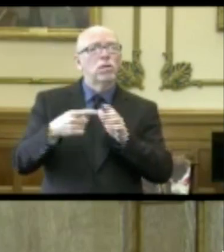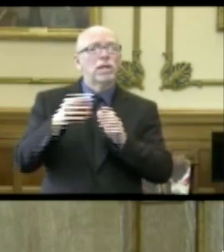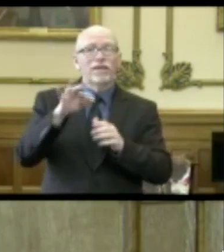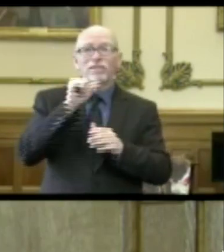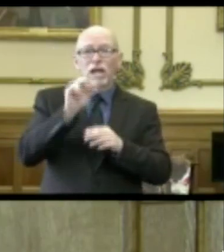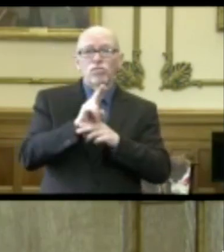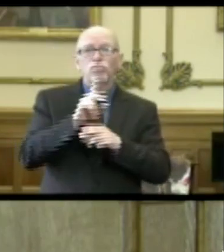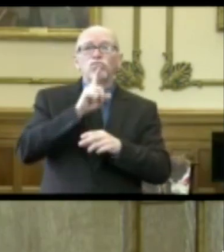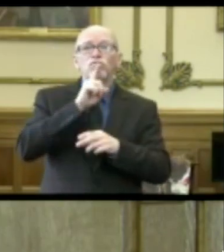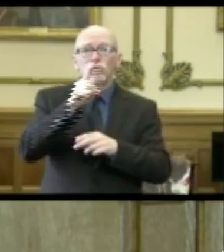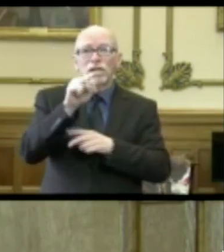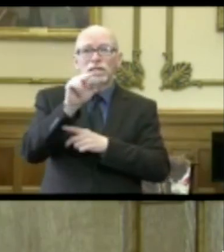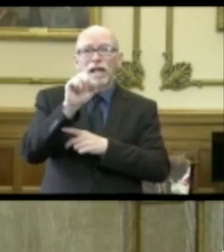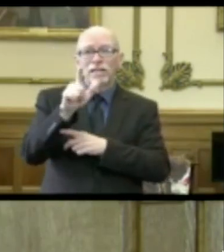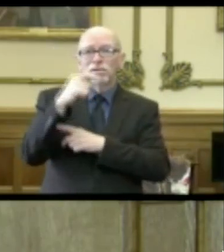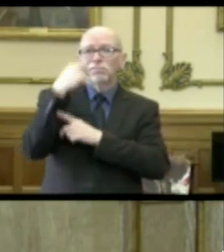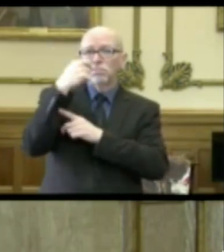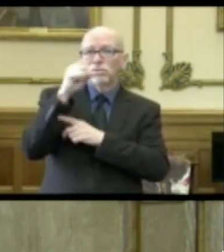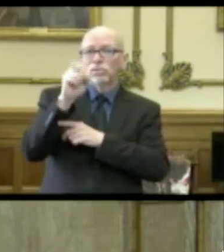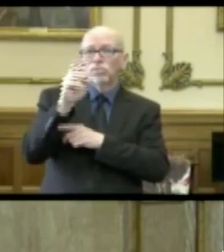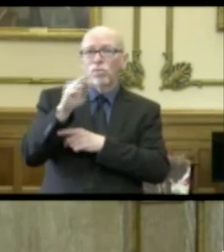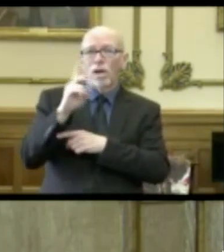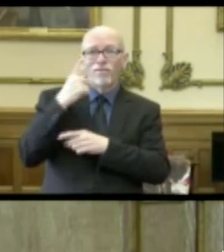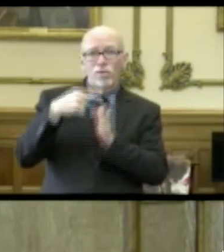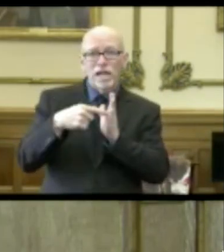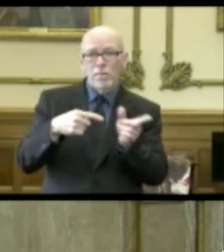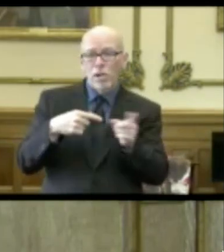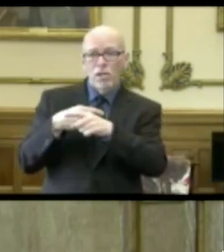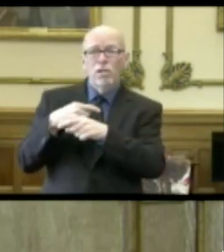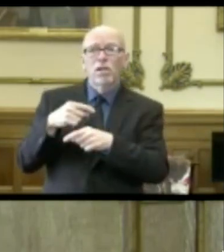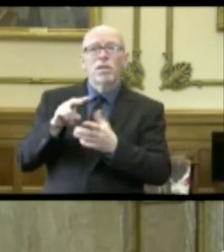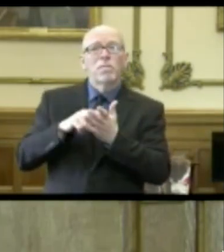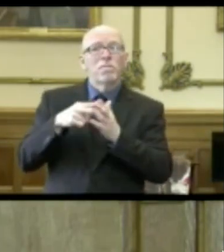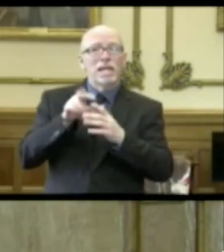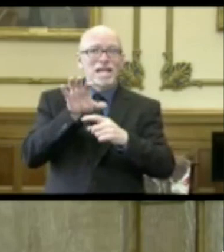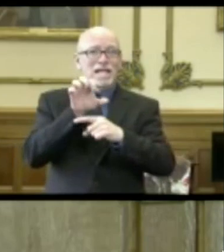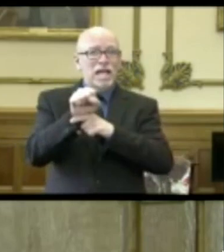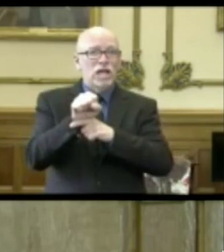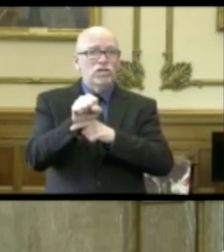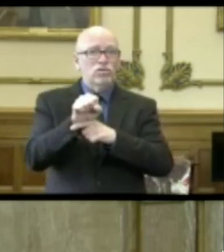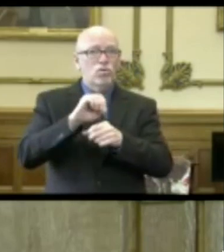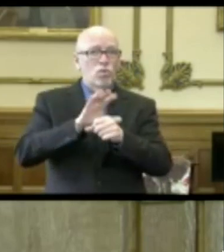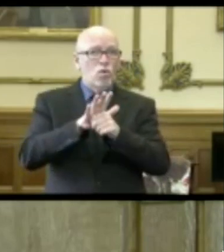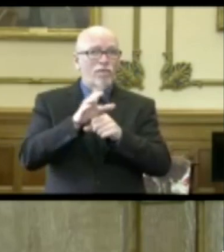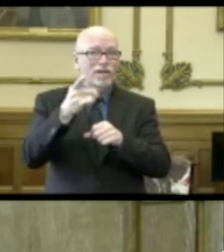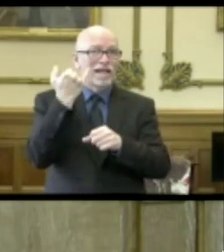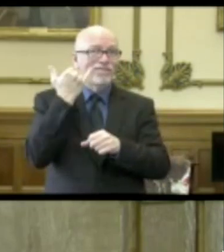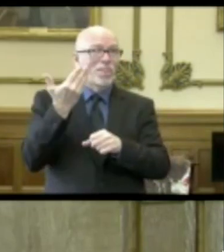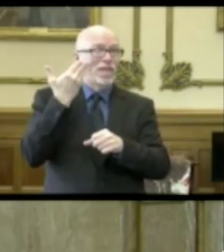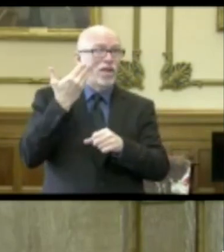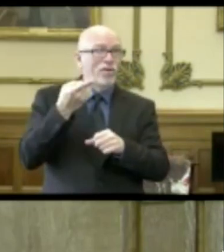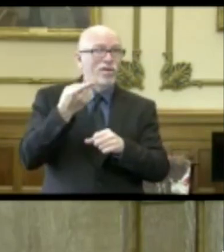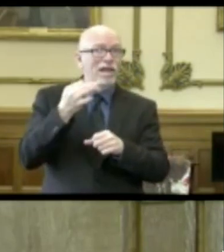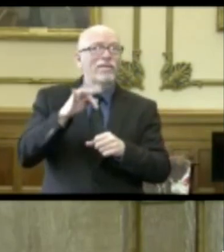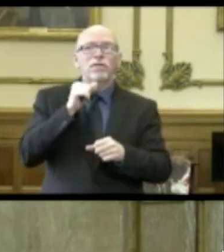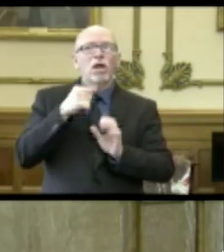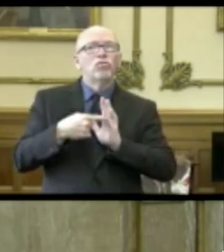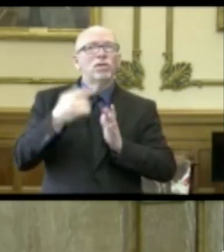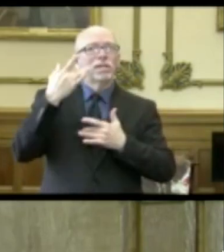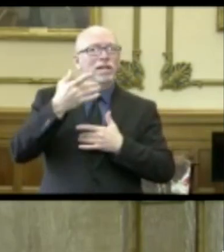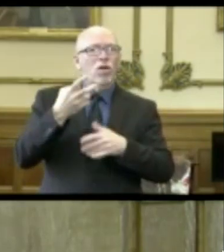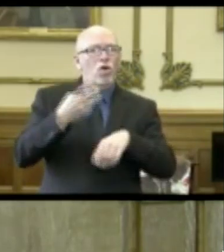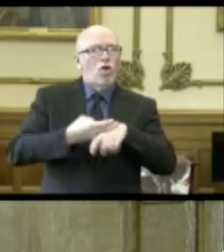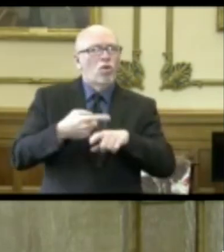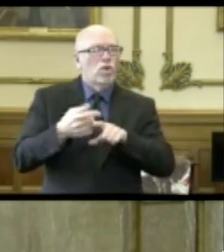nasopharyngeal swab to get the sample, that your ability to pick that disease up, if it's there and they're asymptomatic, is very